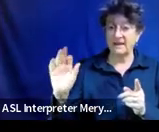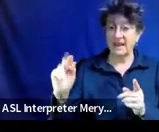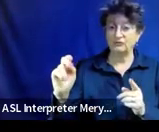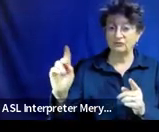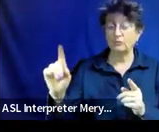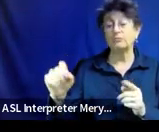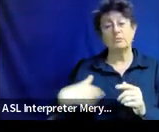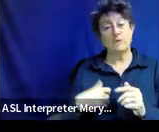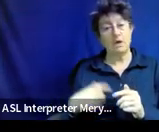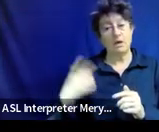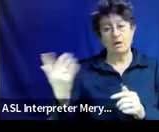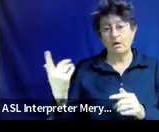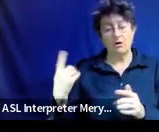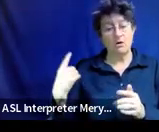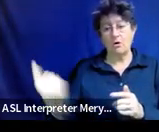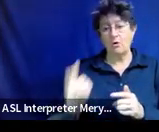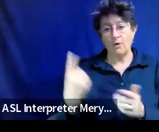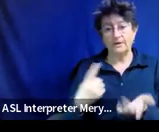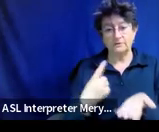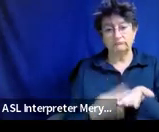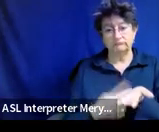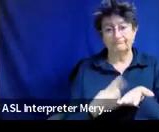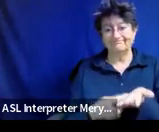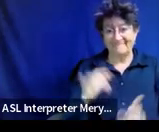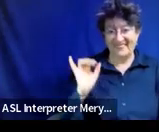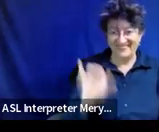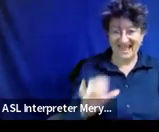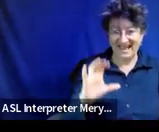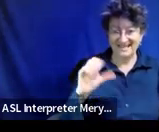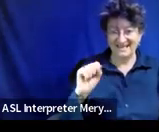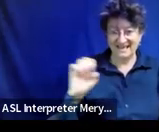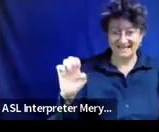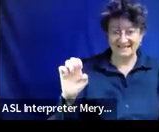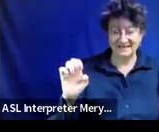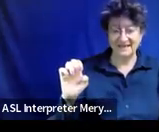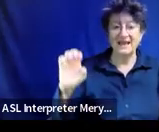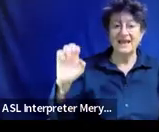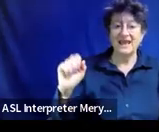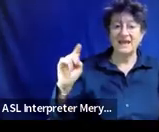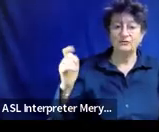this was an important case. Andrew Andrew F.